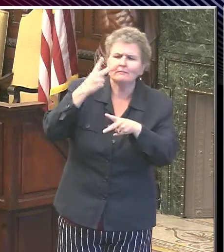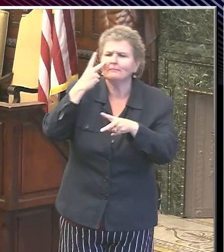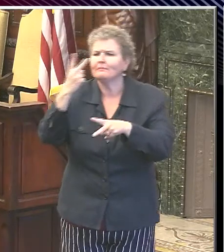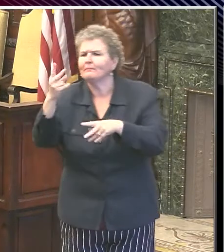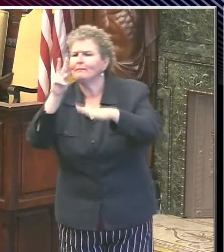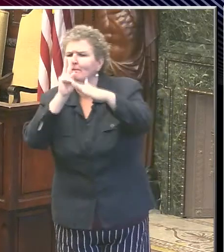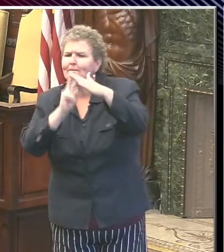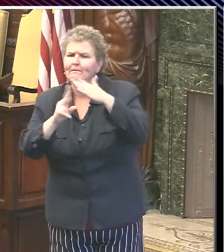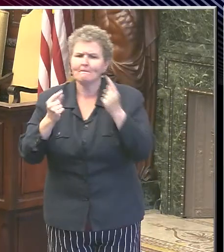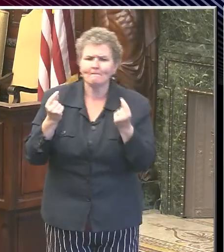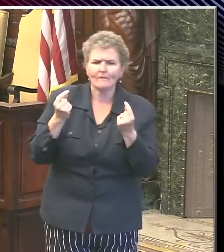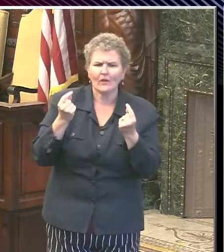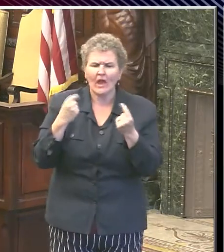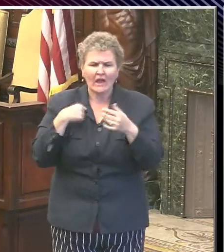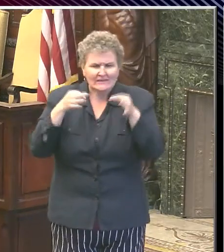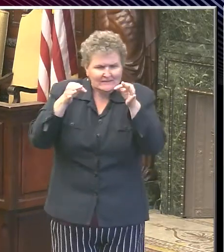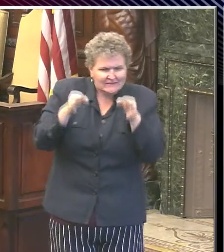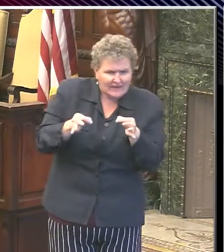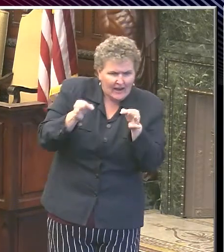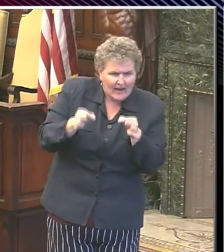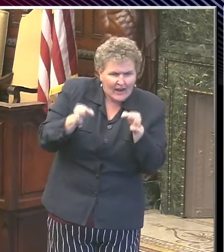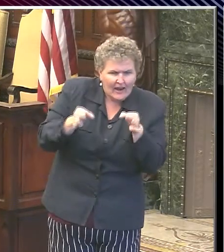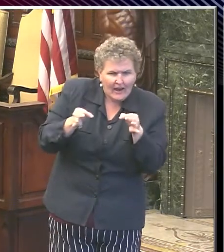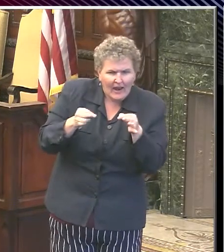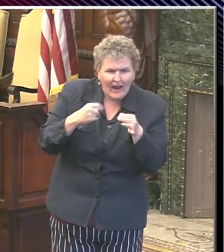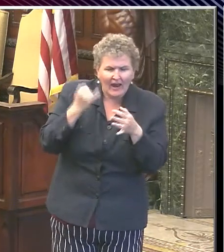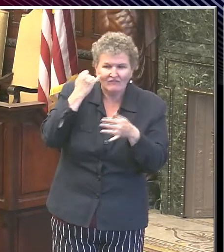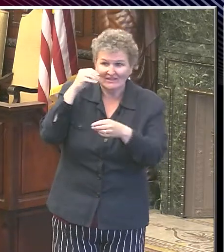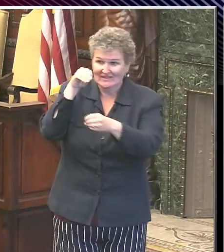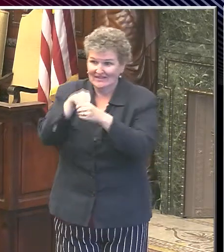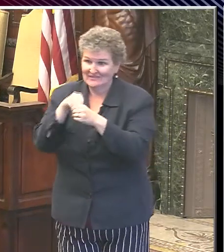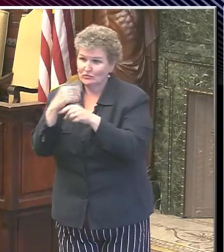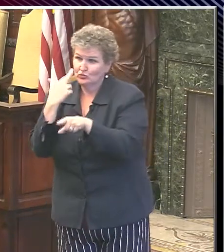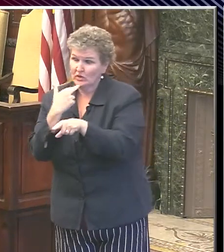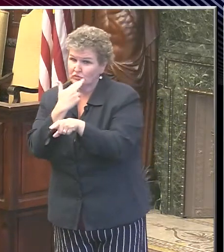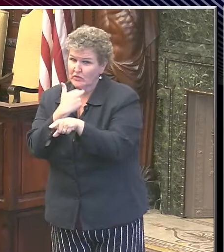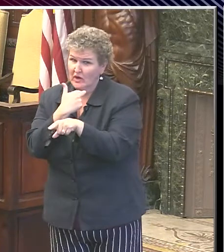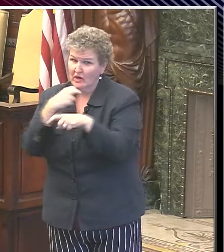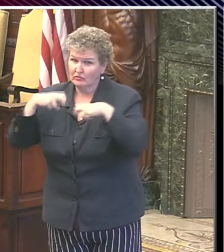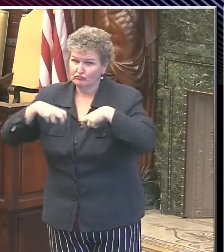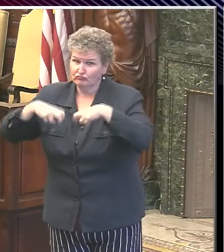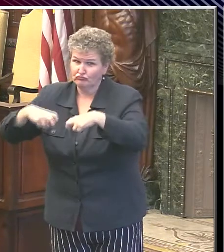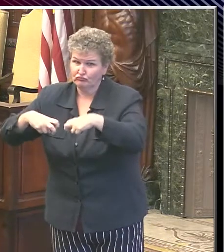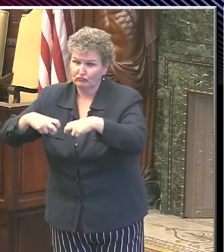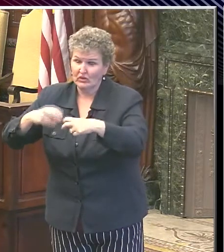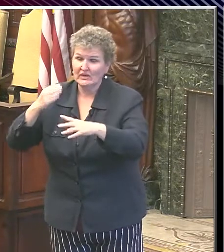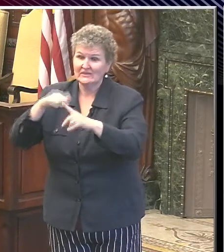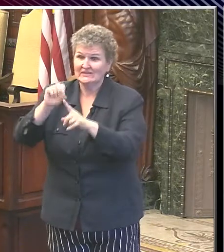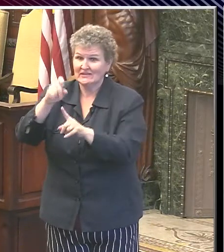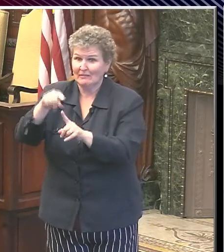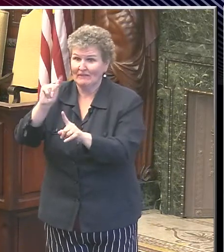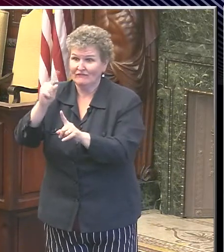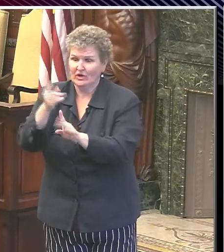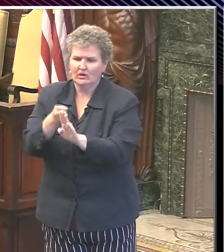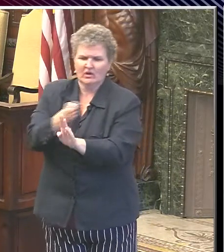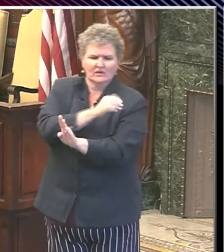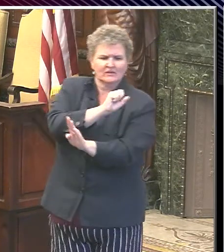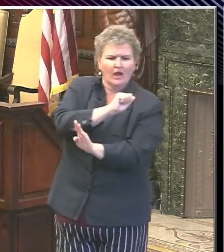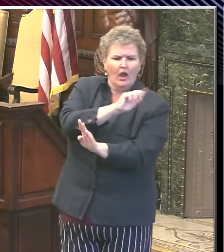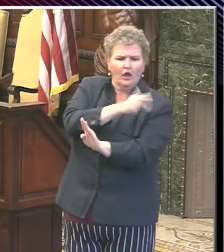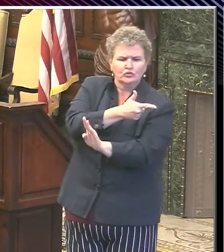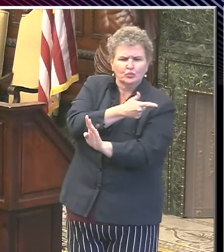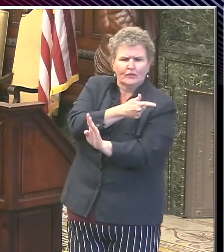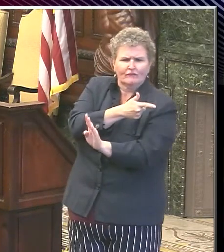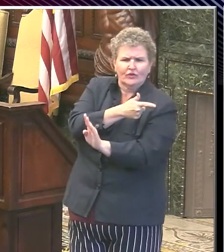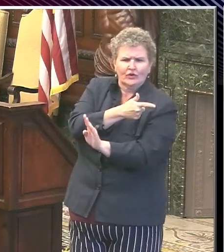about whether restaurants can start indoor dining on September 1st by August 21st. So the restaurants will have at least 10 days